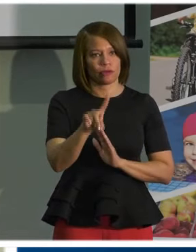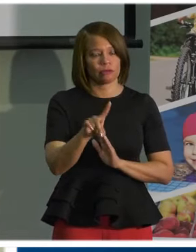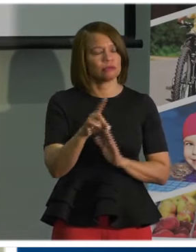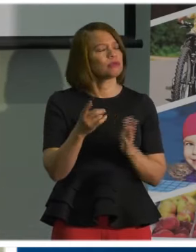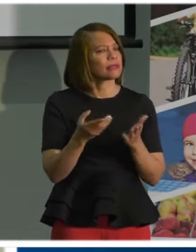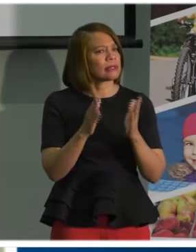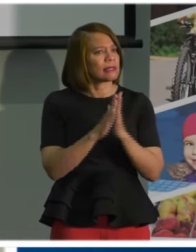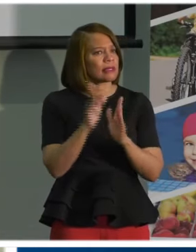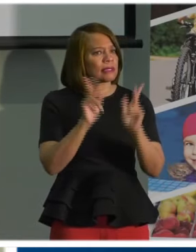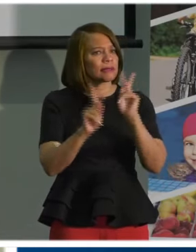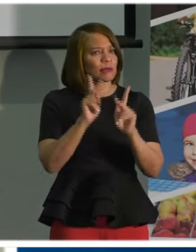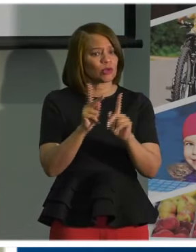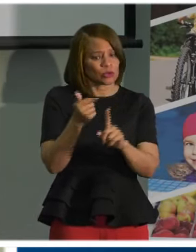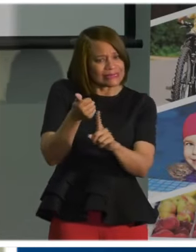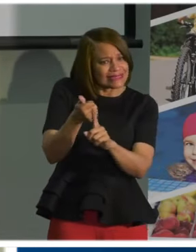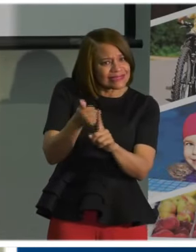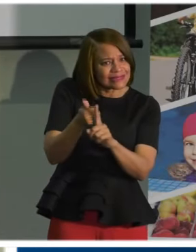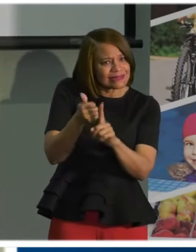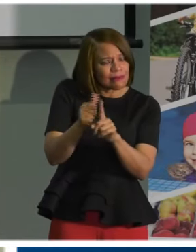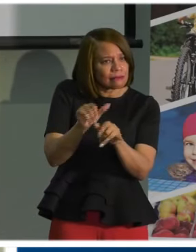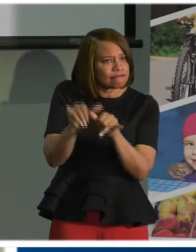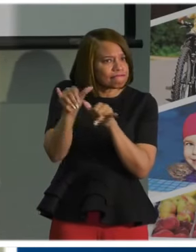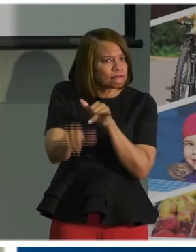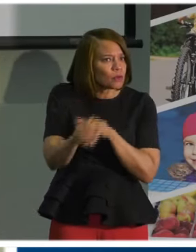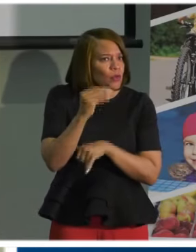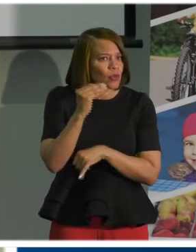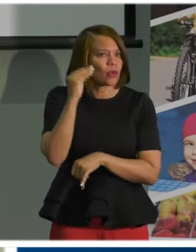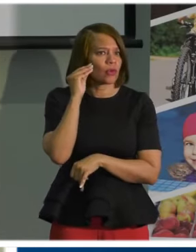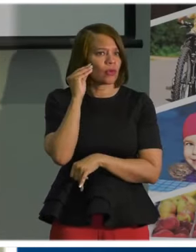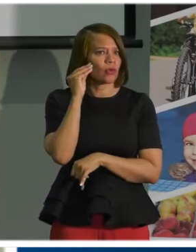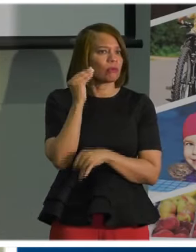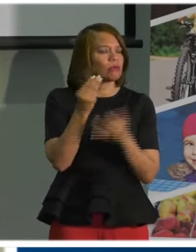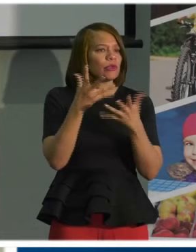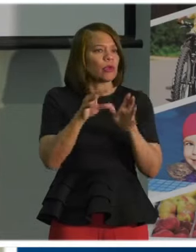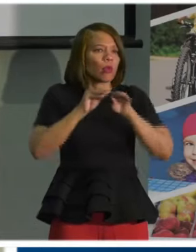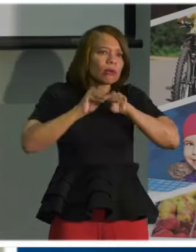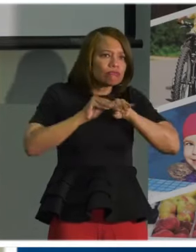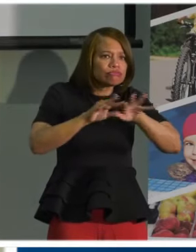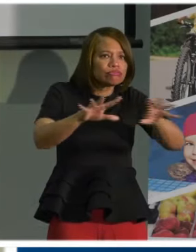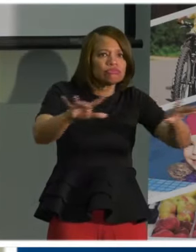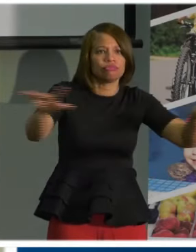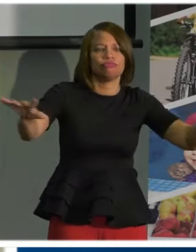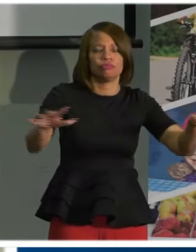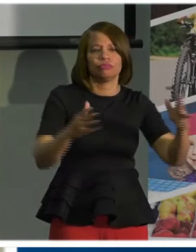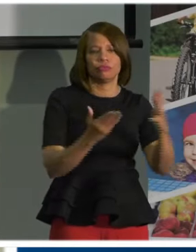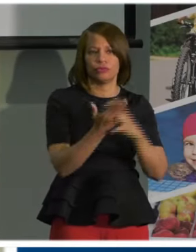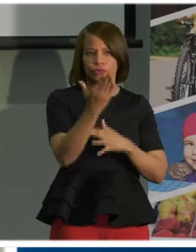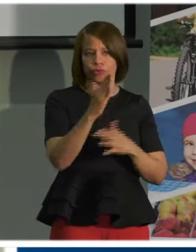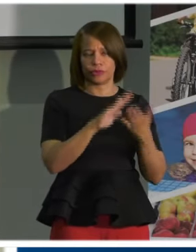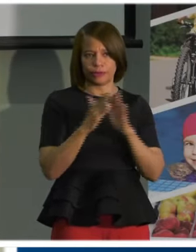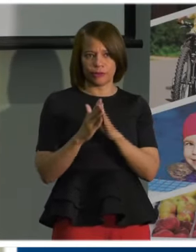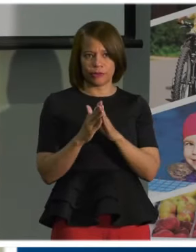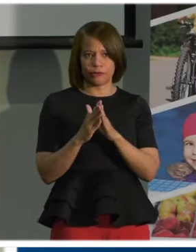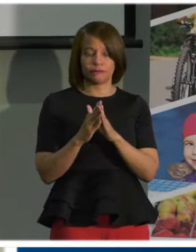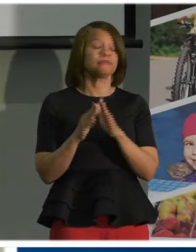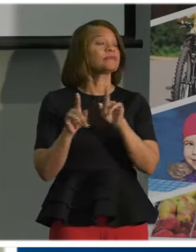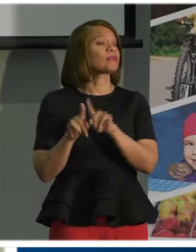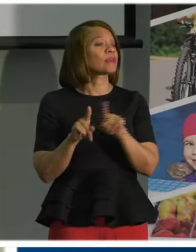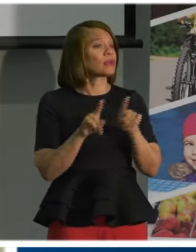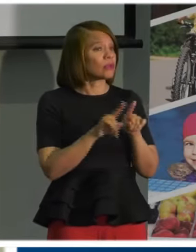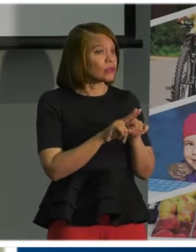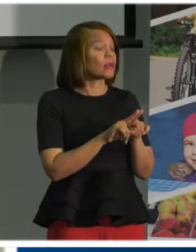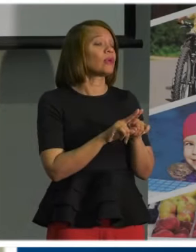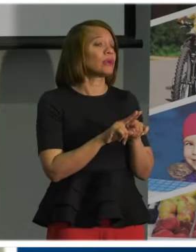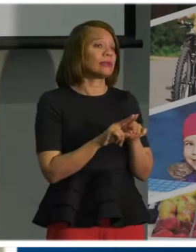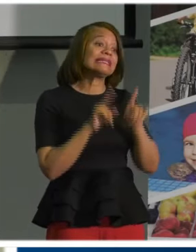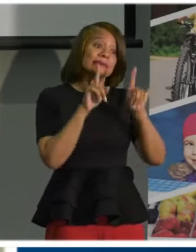monitor for symptoms to prevent the spread of this virus in our community. We've also significantly ramped up